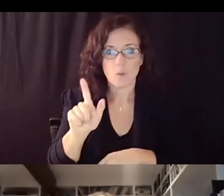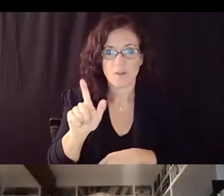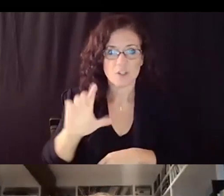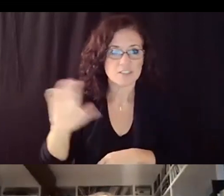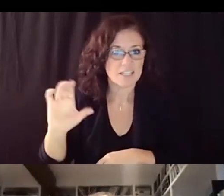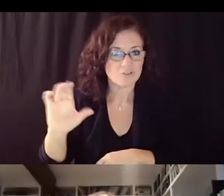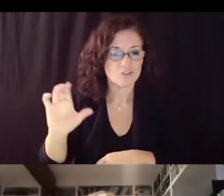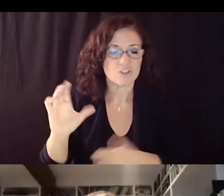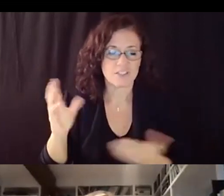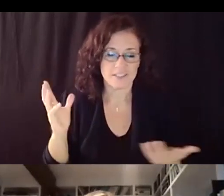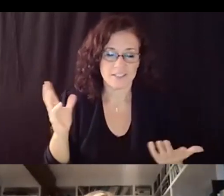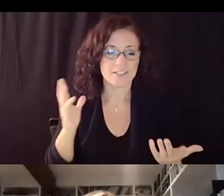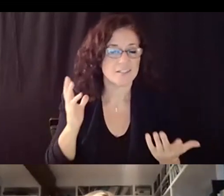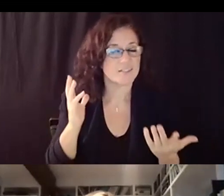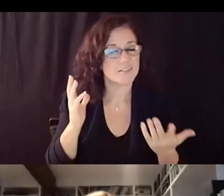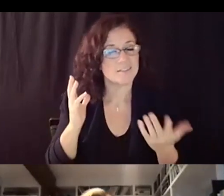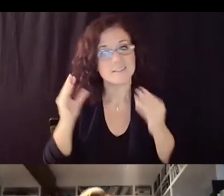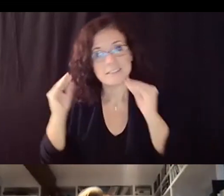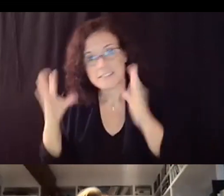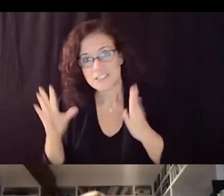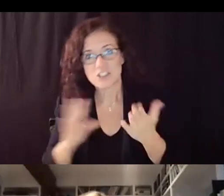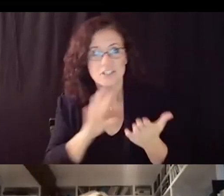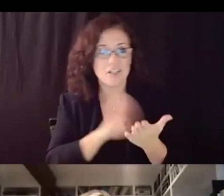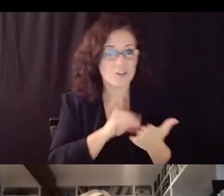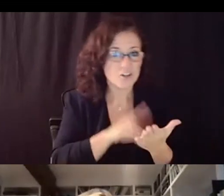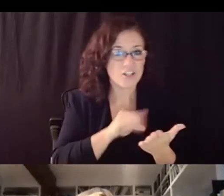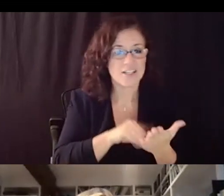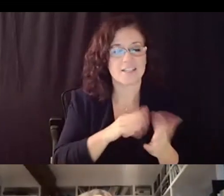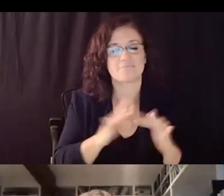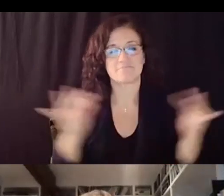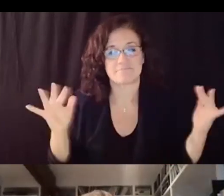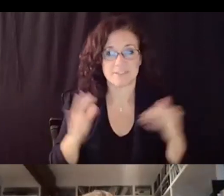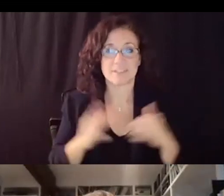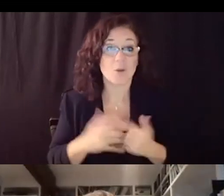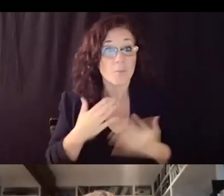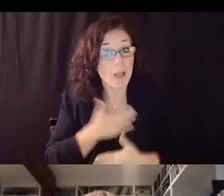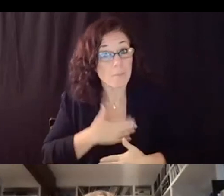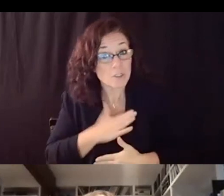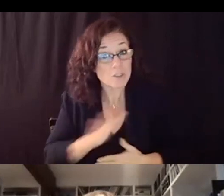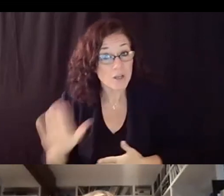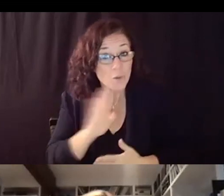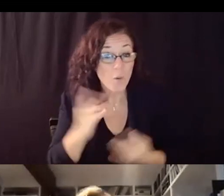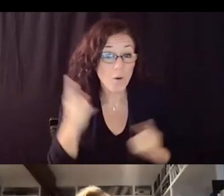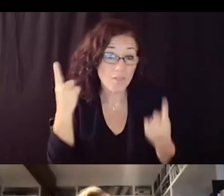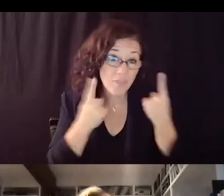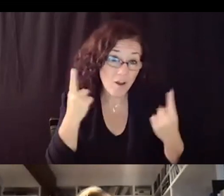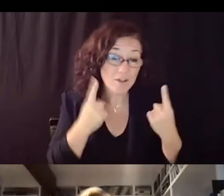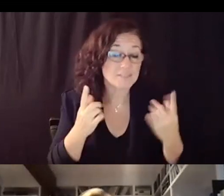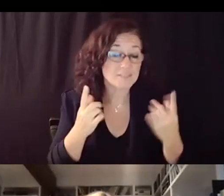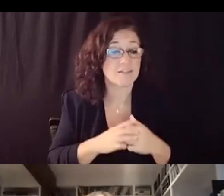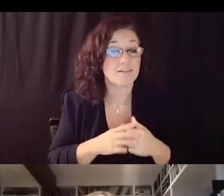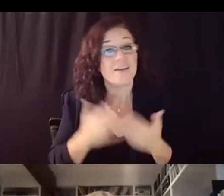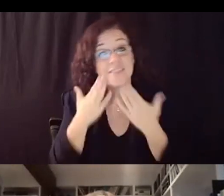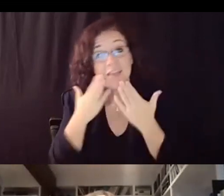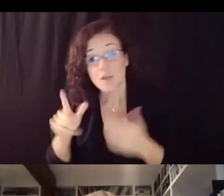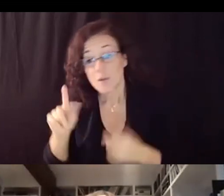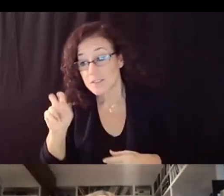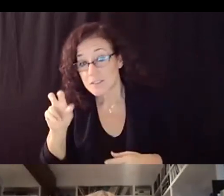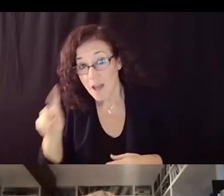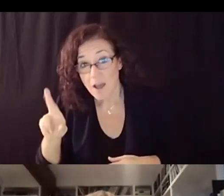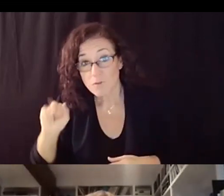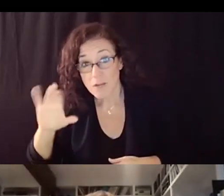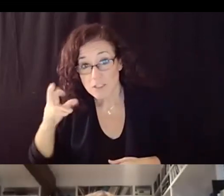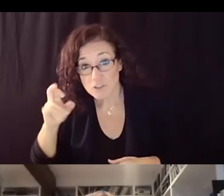appreciate the board's thoughts and ideas that we've gotten tonight i also want to thank todd rachel susan dr fitz